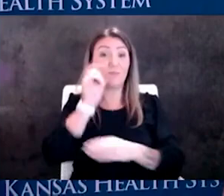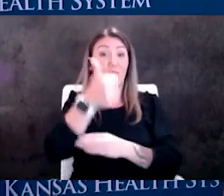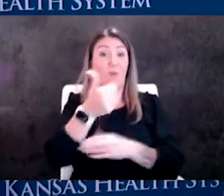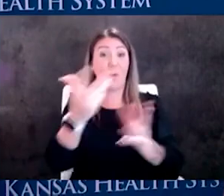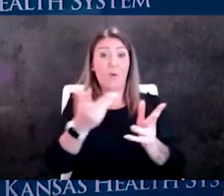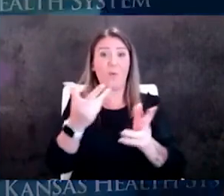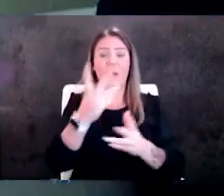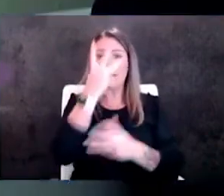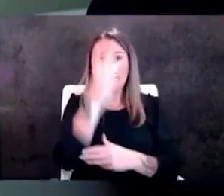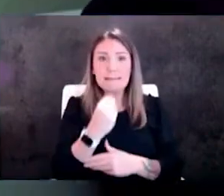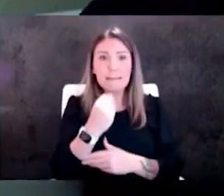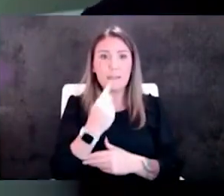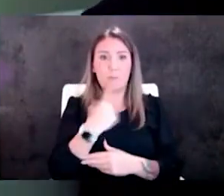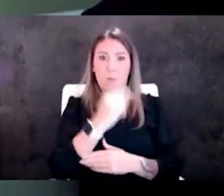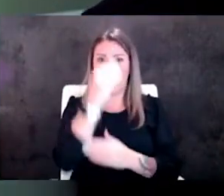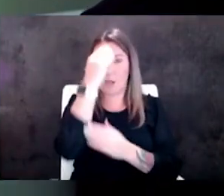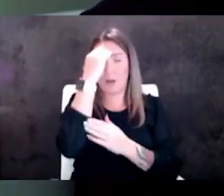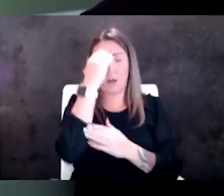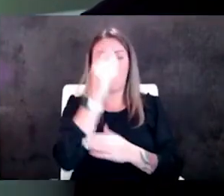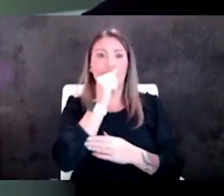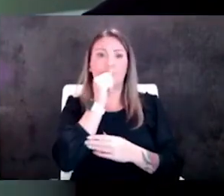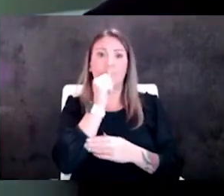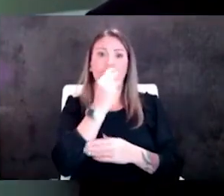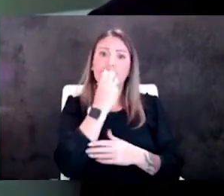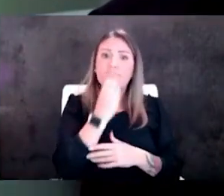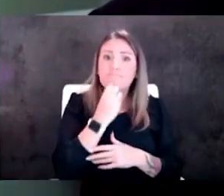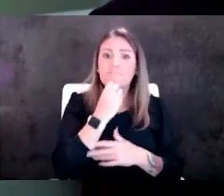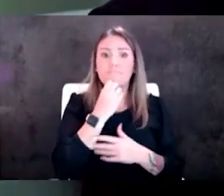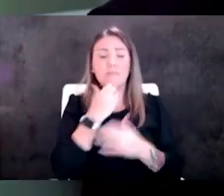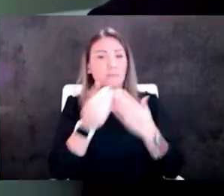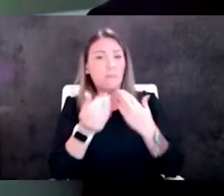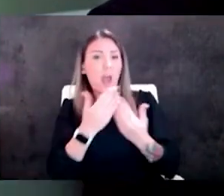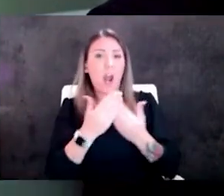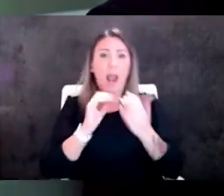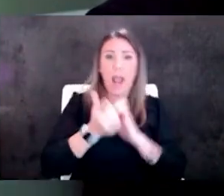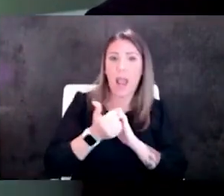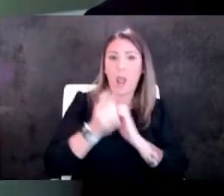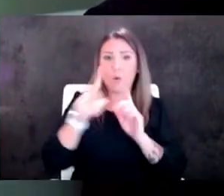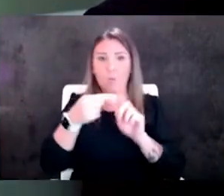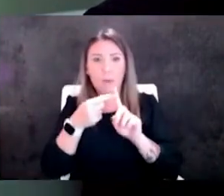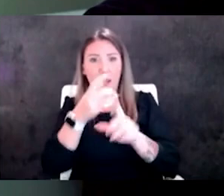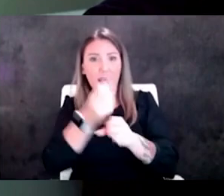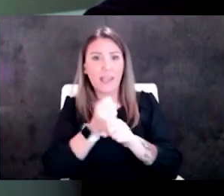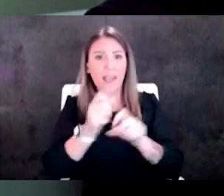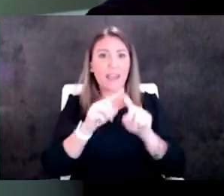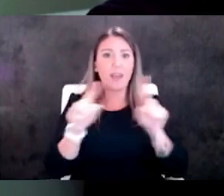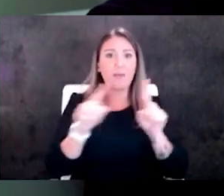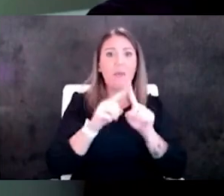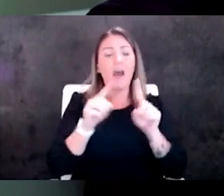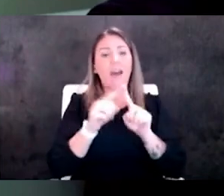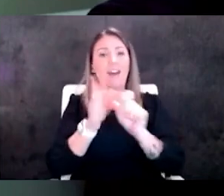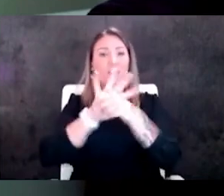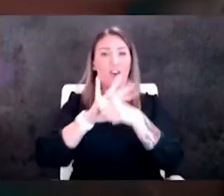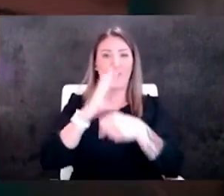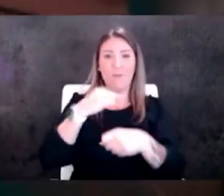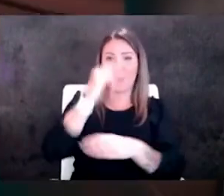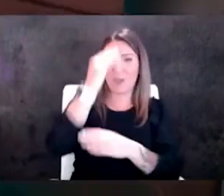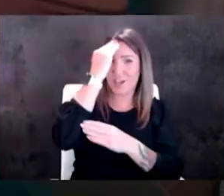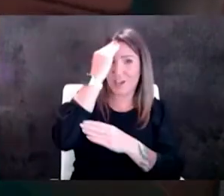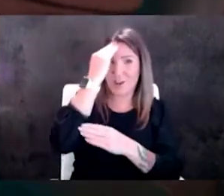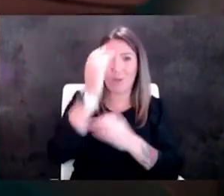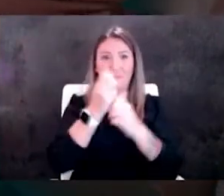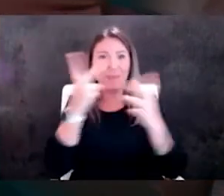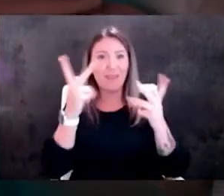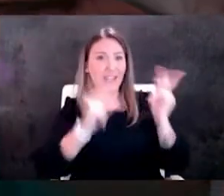as we know is precious no matter how and when we are able to get it but covet as we know has caused a lot of people to lose valuable